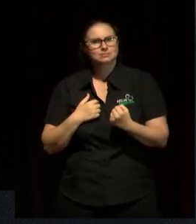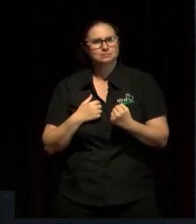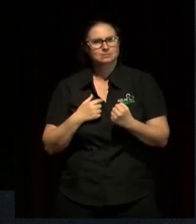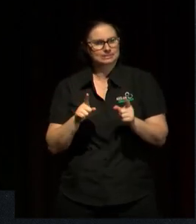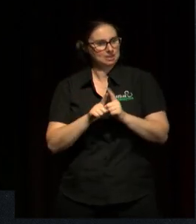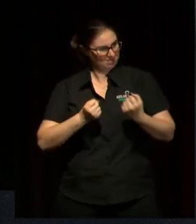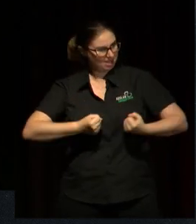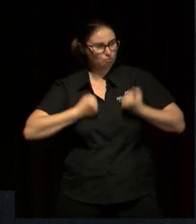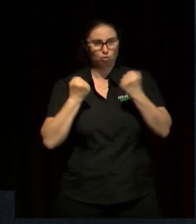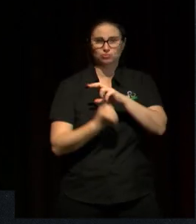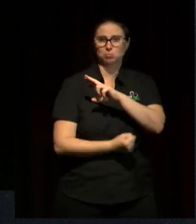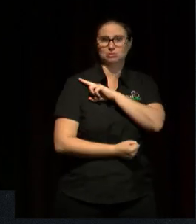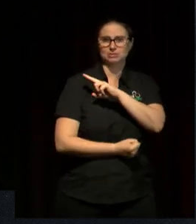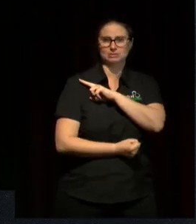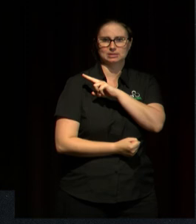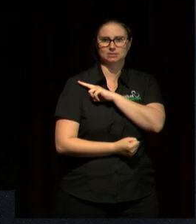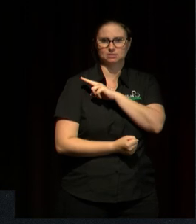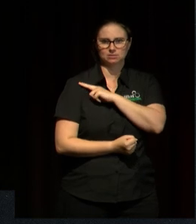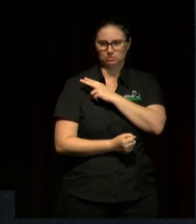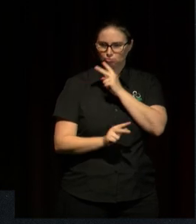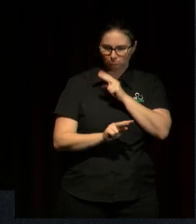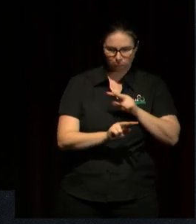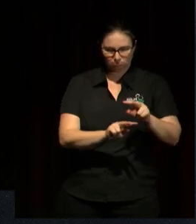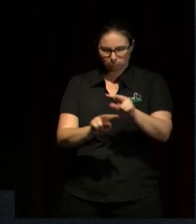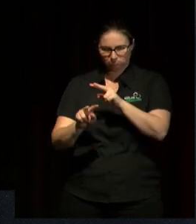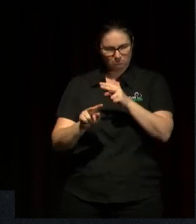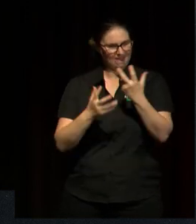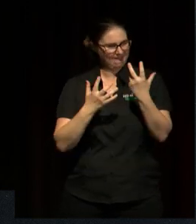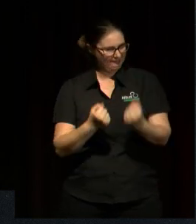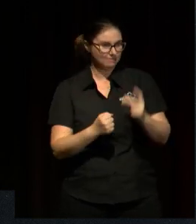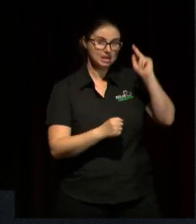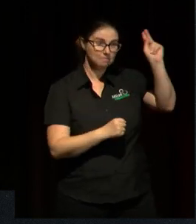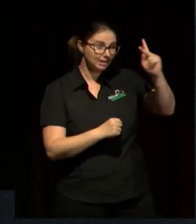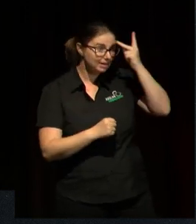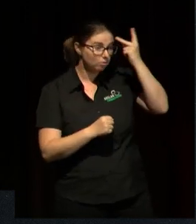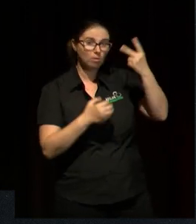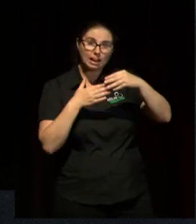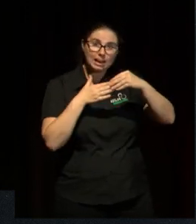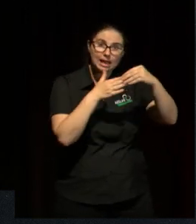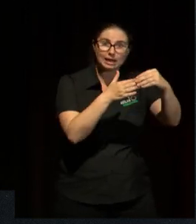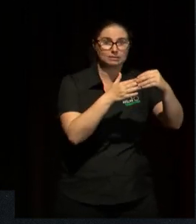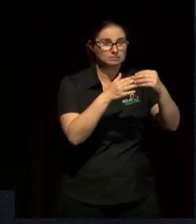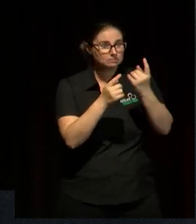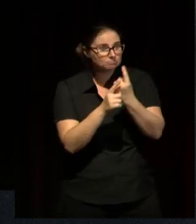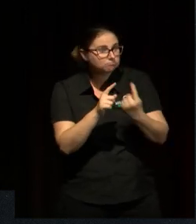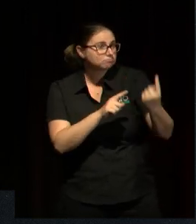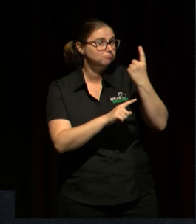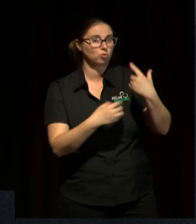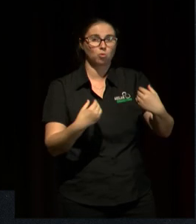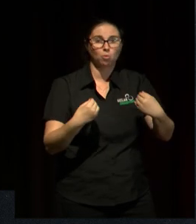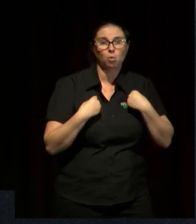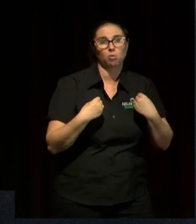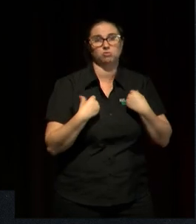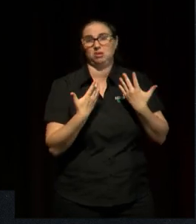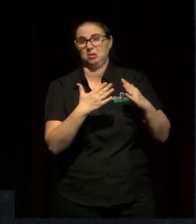responsibility to ensure that leadership, political, corporate and otherwise community, that,